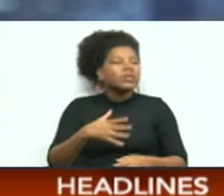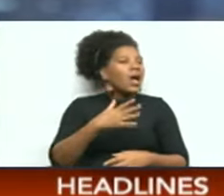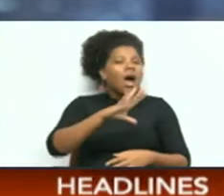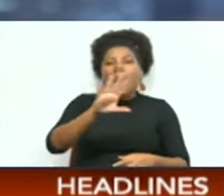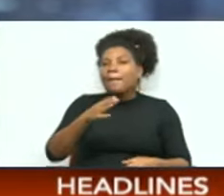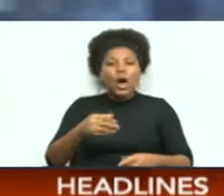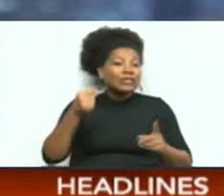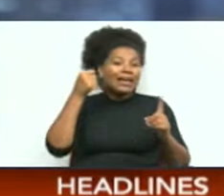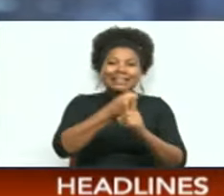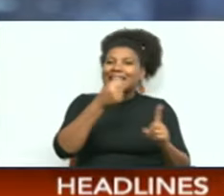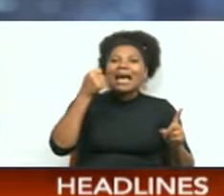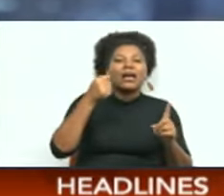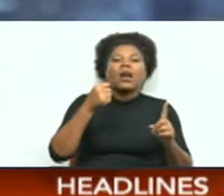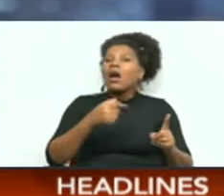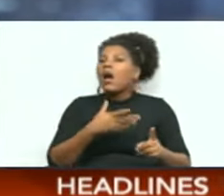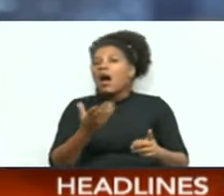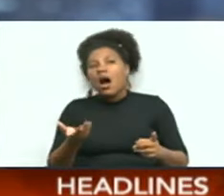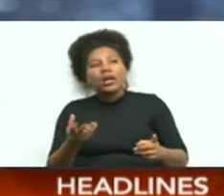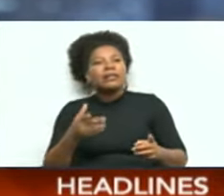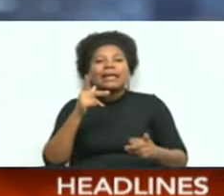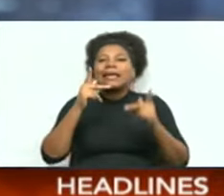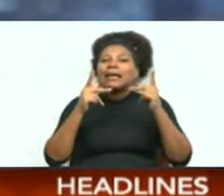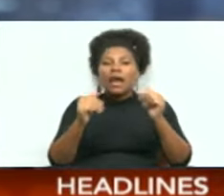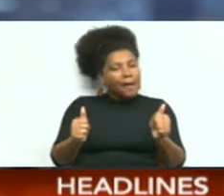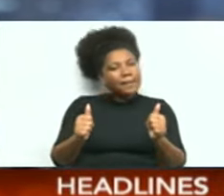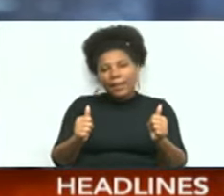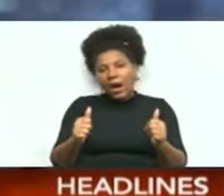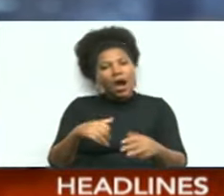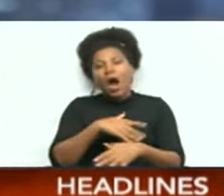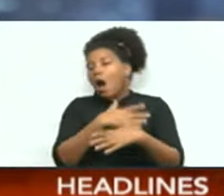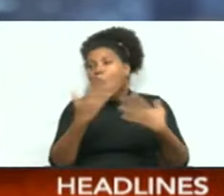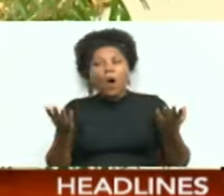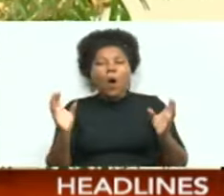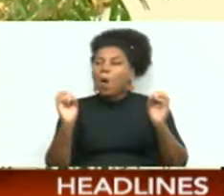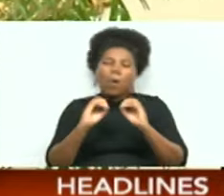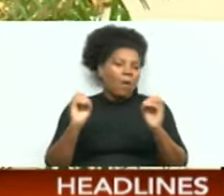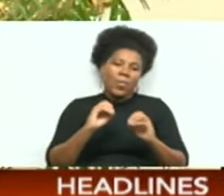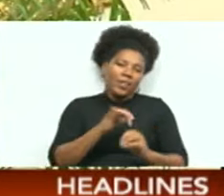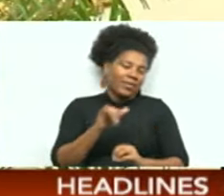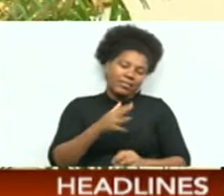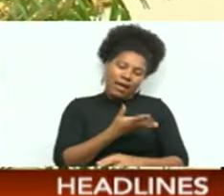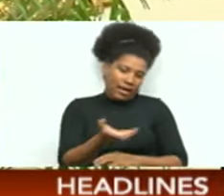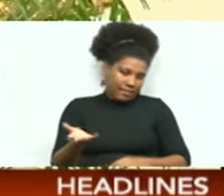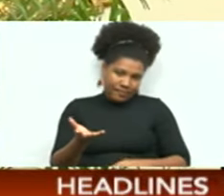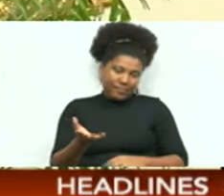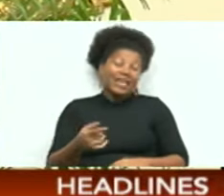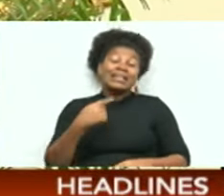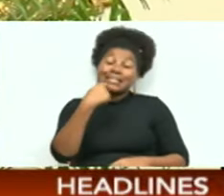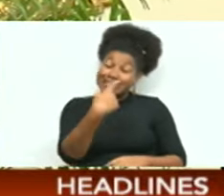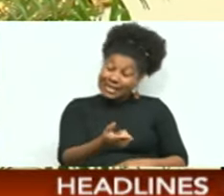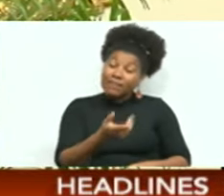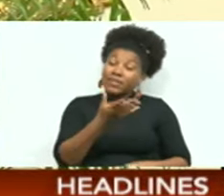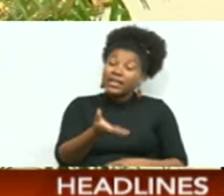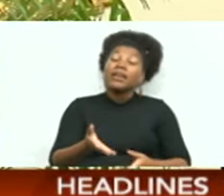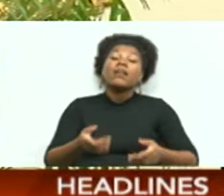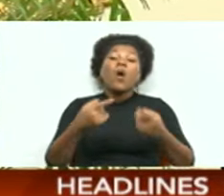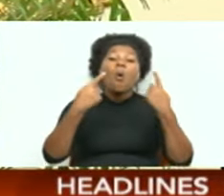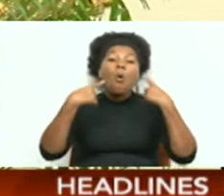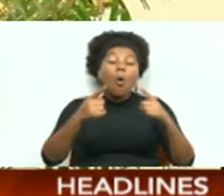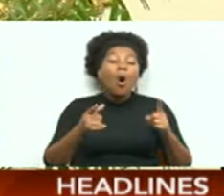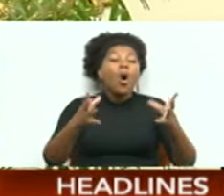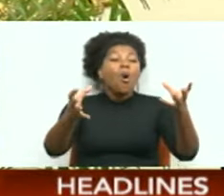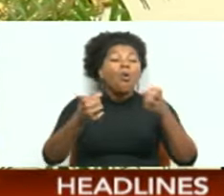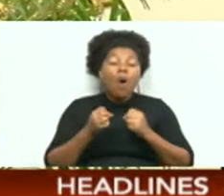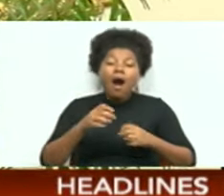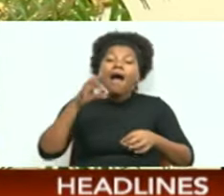an attack on the legitimacy of Kamala Passat-Bissessa as political leader of the party. Paria says his call for the internal elections